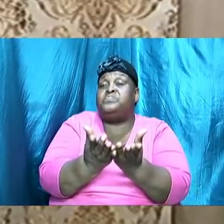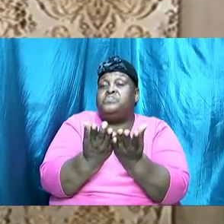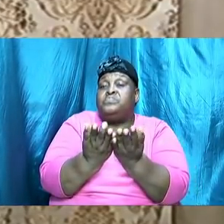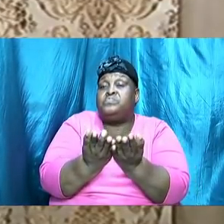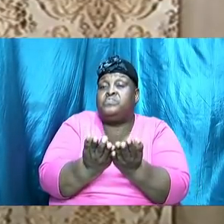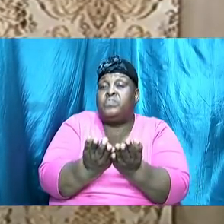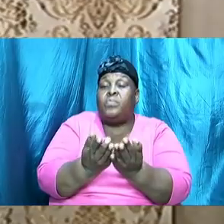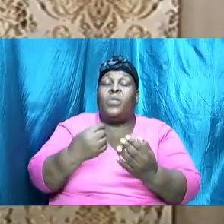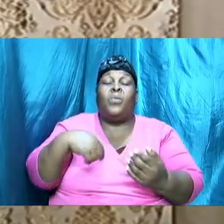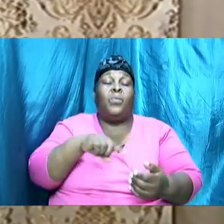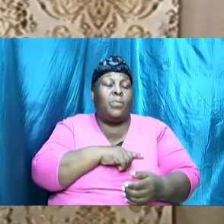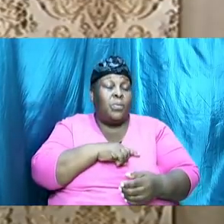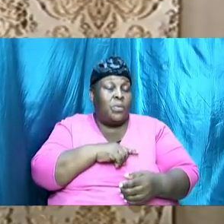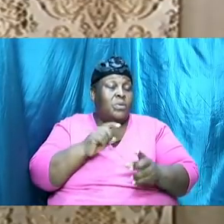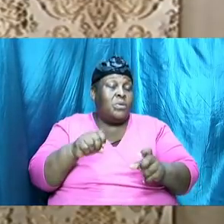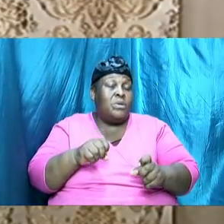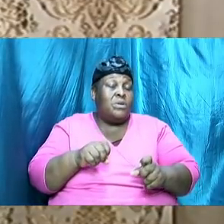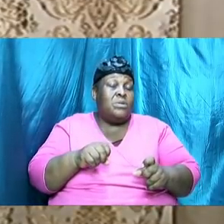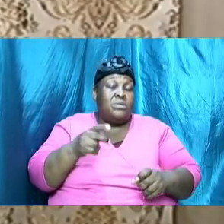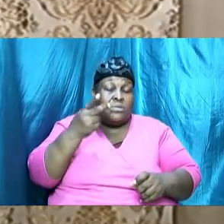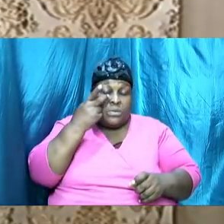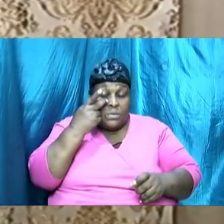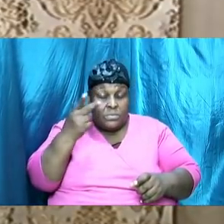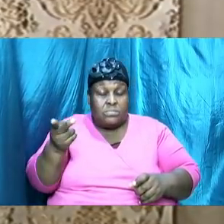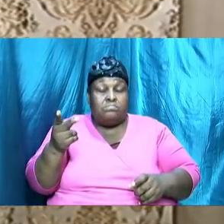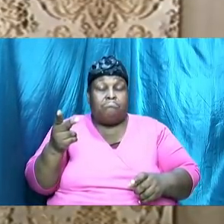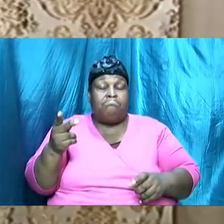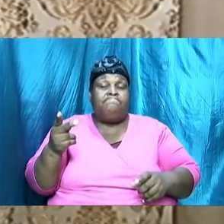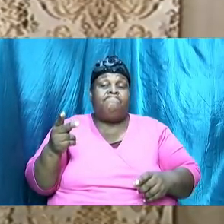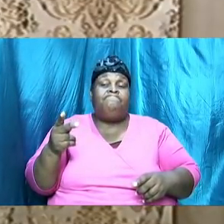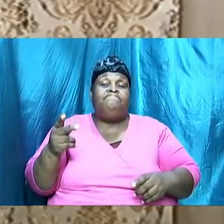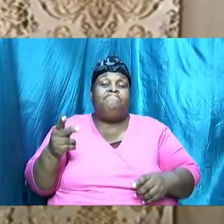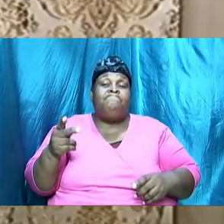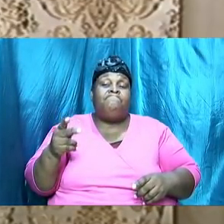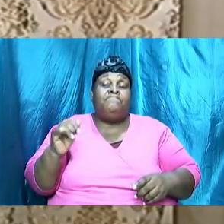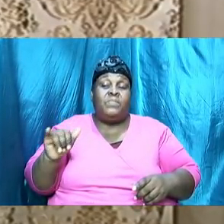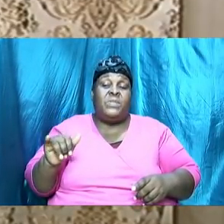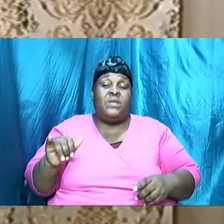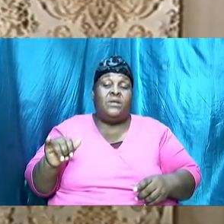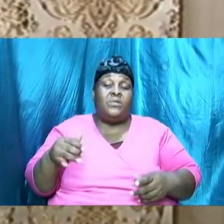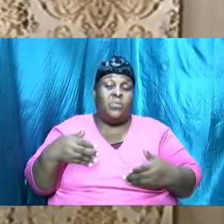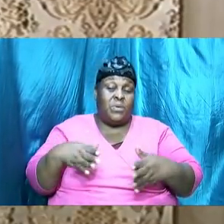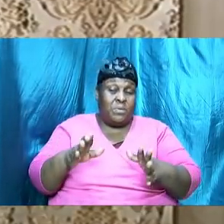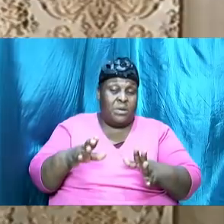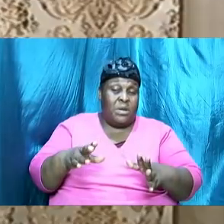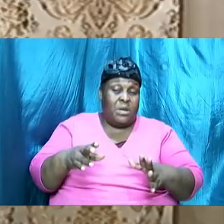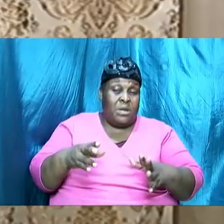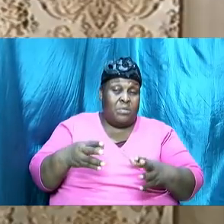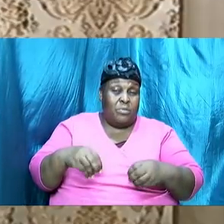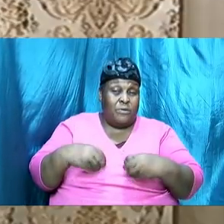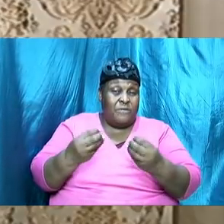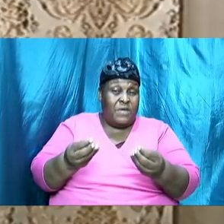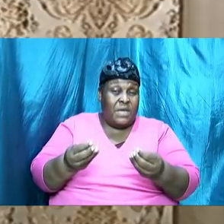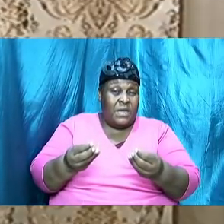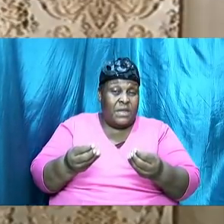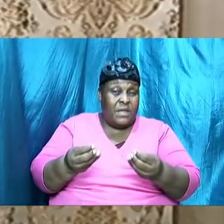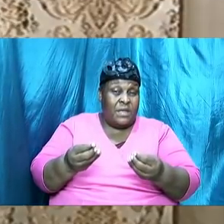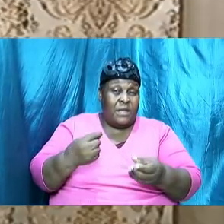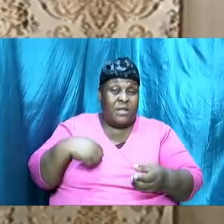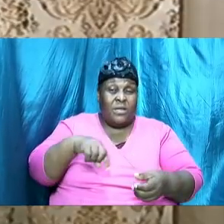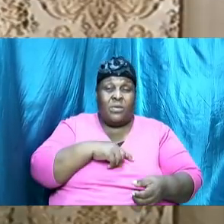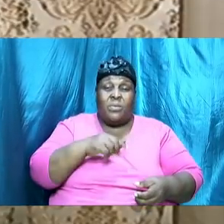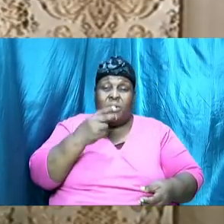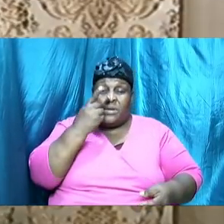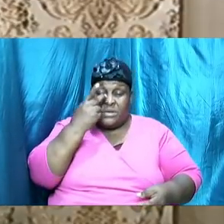we are going to look at the model that it provides and we are going to see if we are